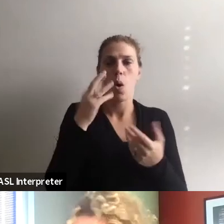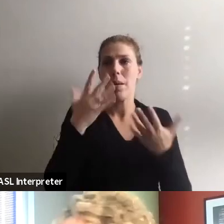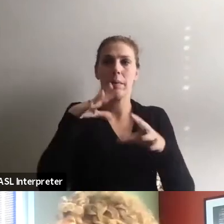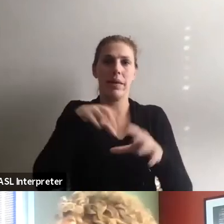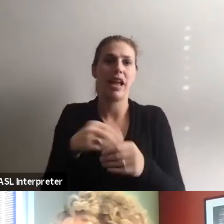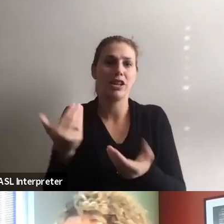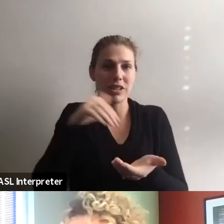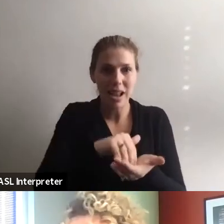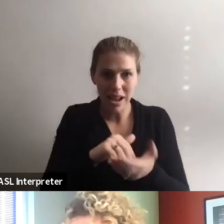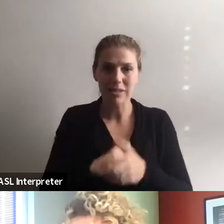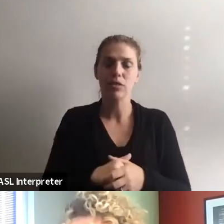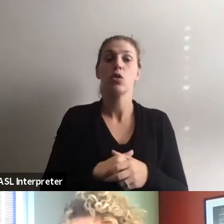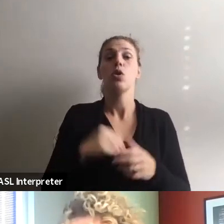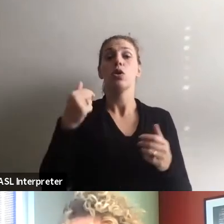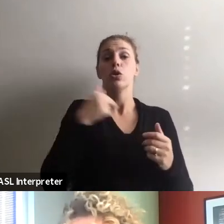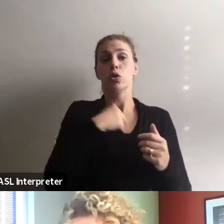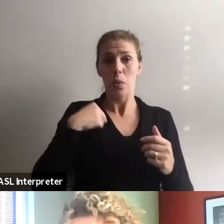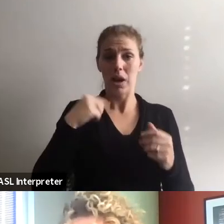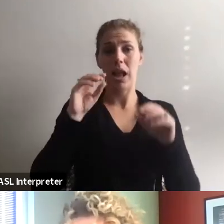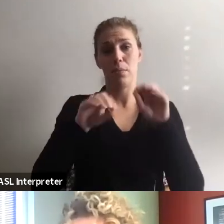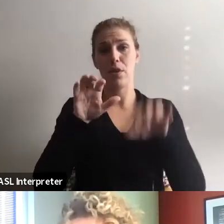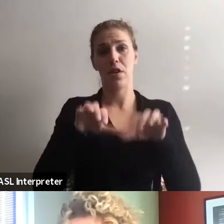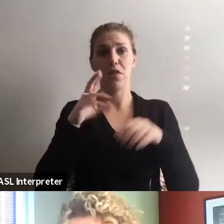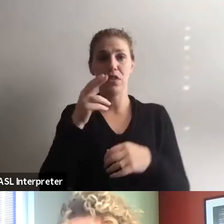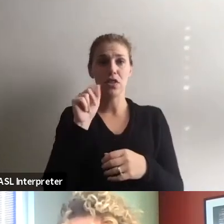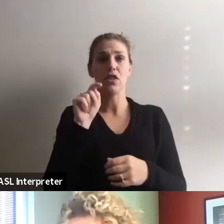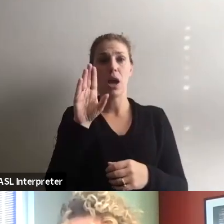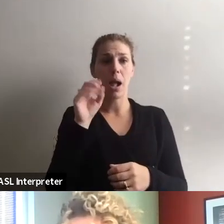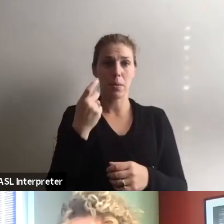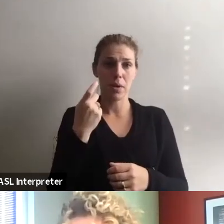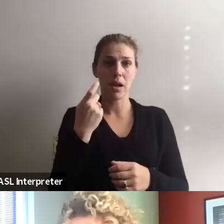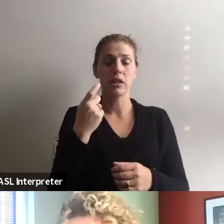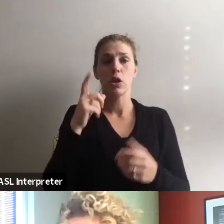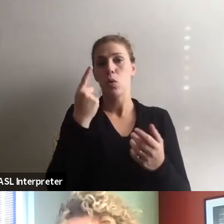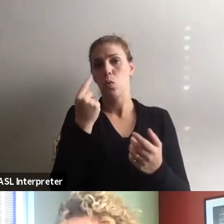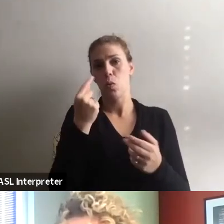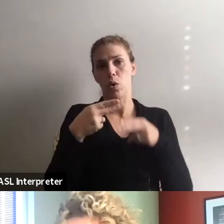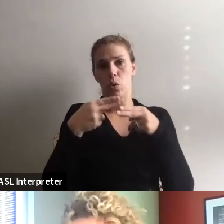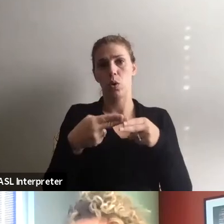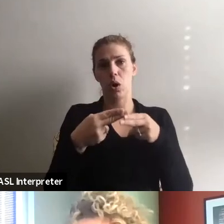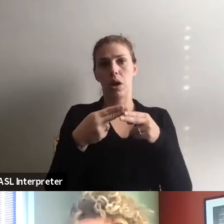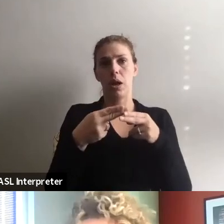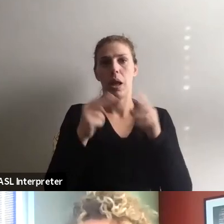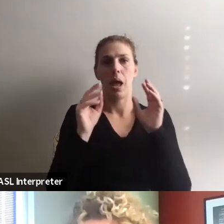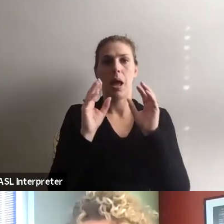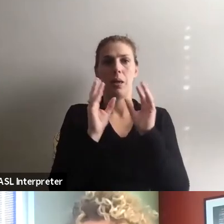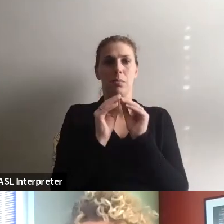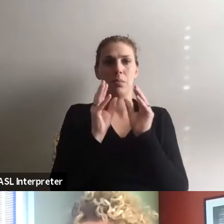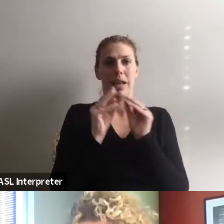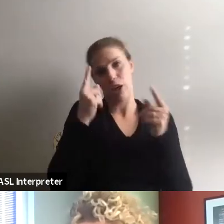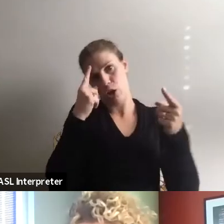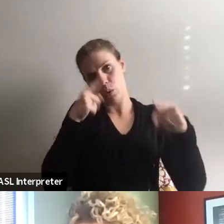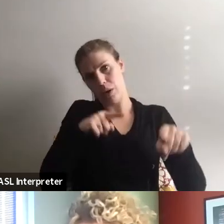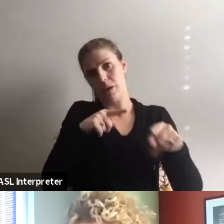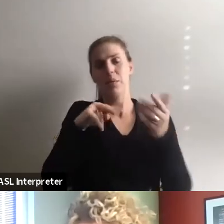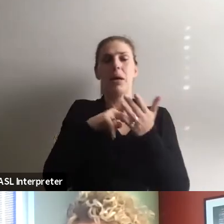you want to. What I threw into the chat box is what is effectively called a meeting agreement. And meeting